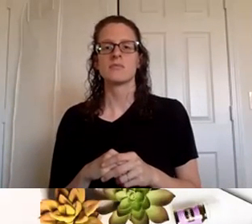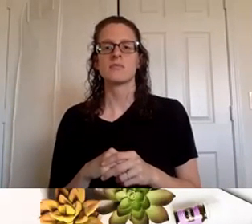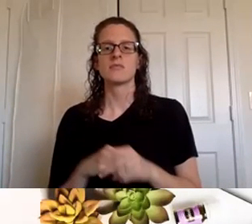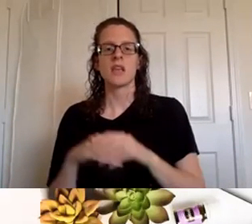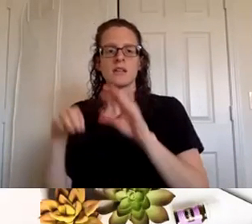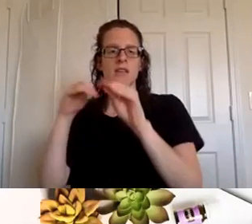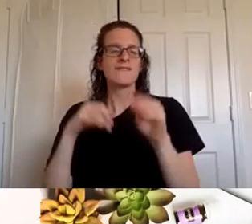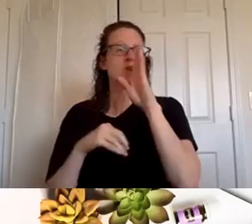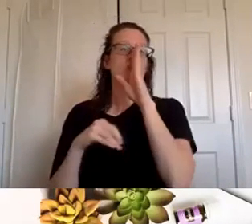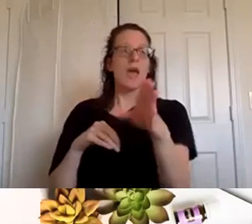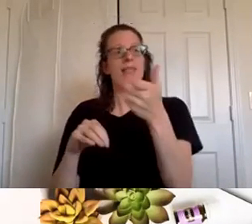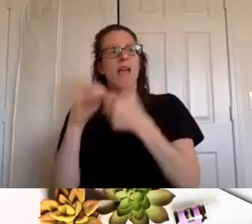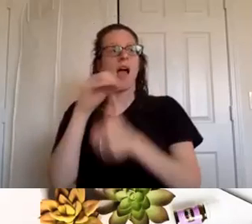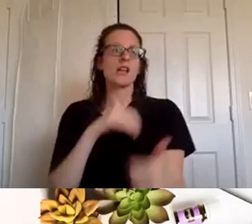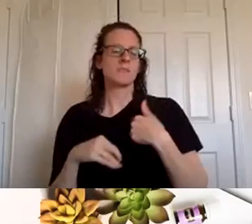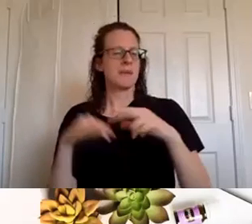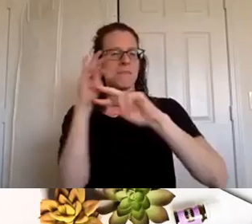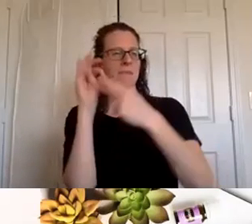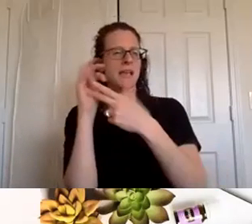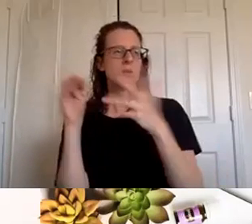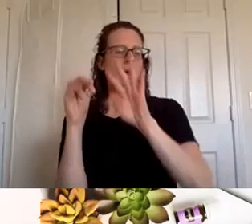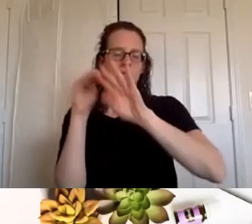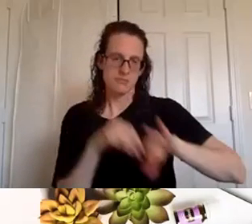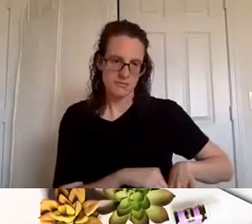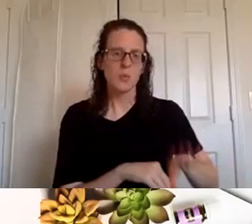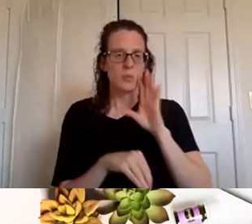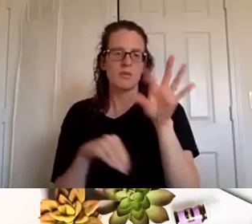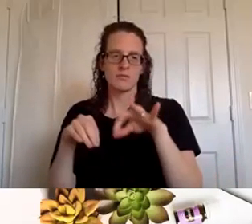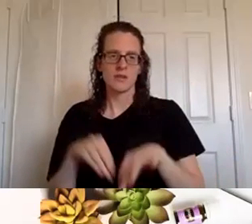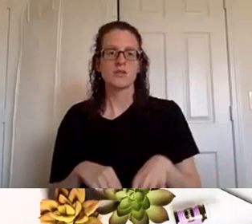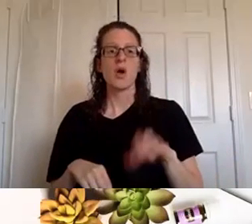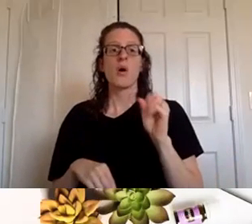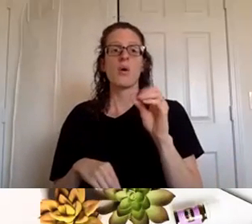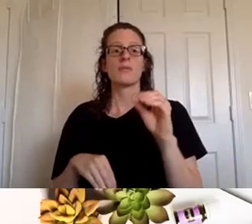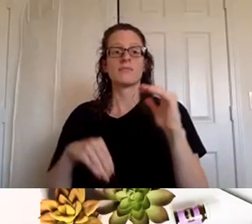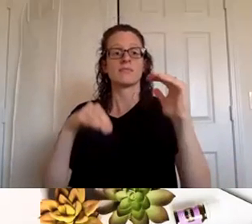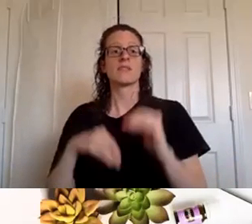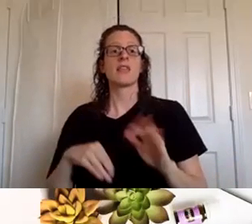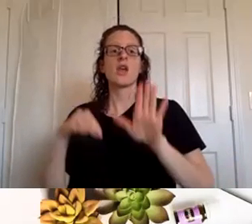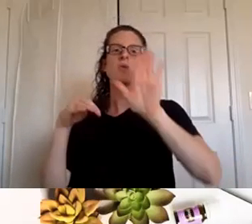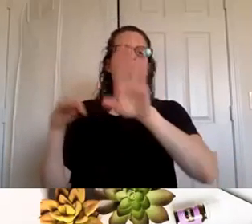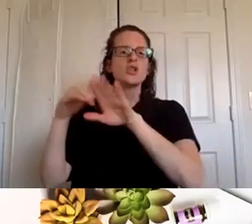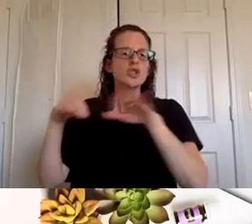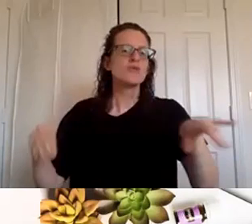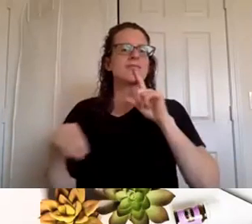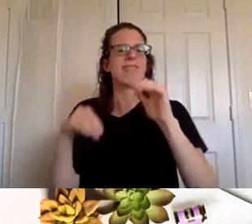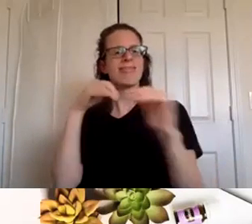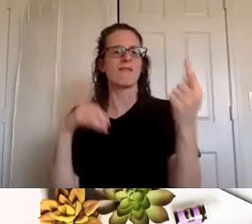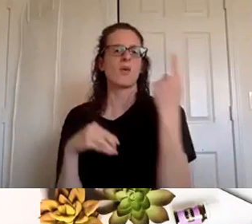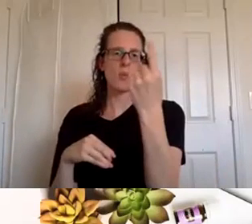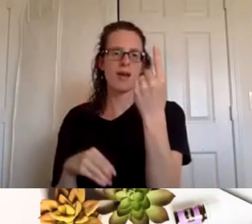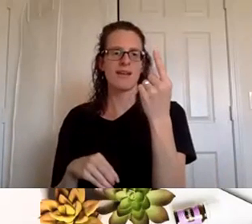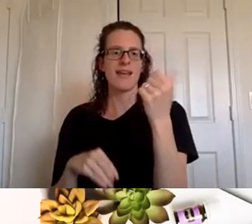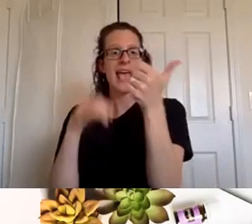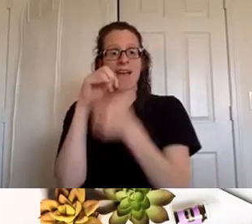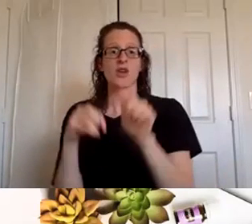i'll show you later okay um so the people directly under you those are your children and at every rank you get paid out